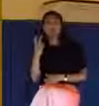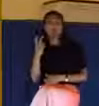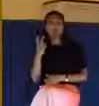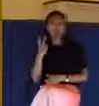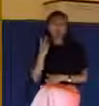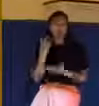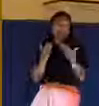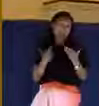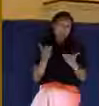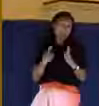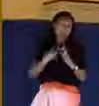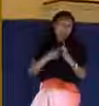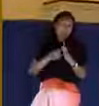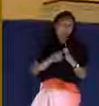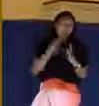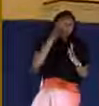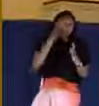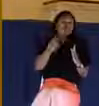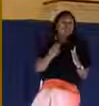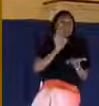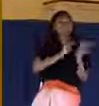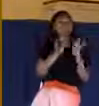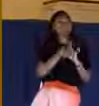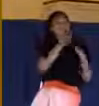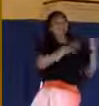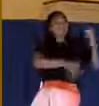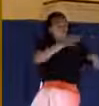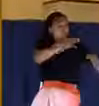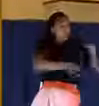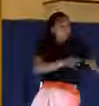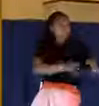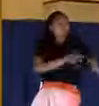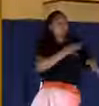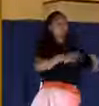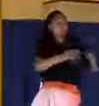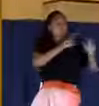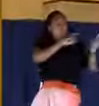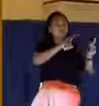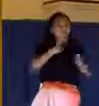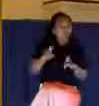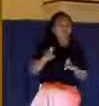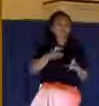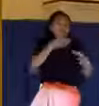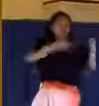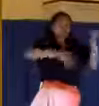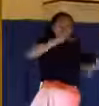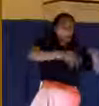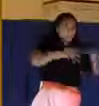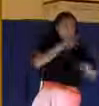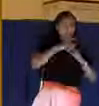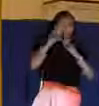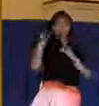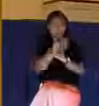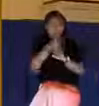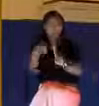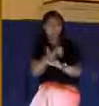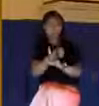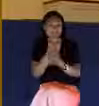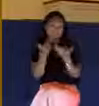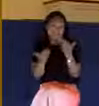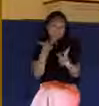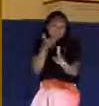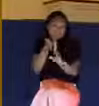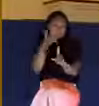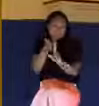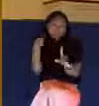He was probably there from the time Jesus was charged during the whole trial, during the beating. He may have been one of the guys in the circle that